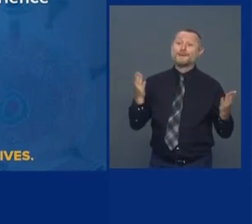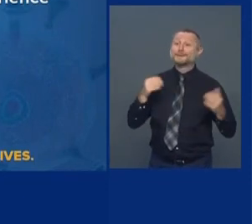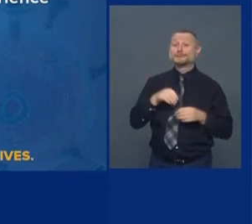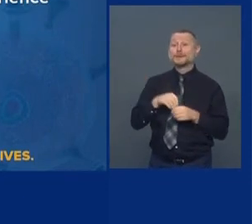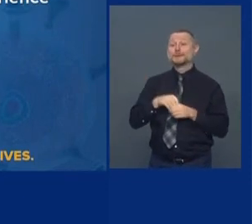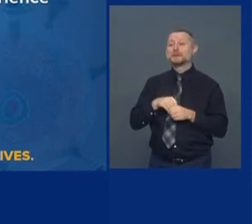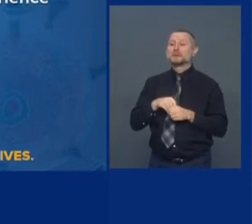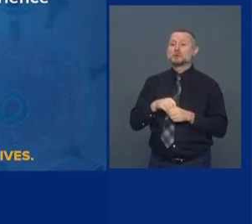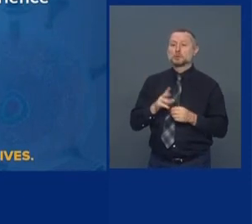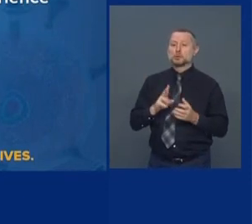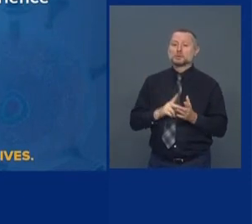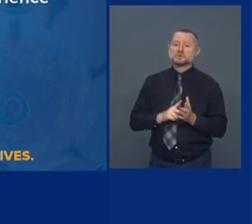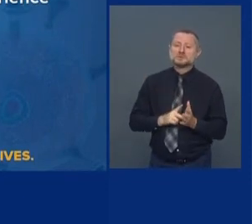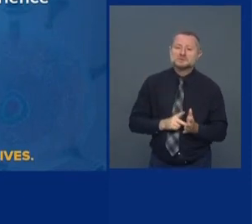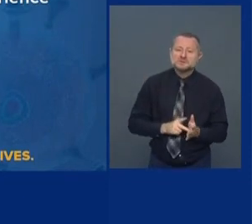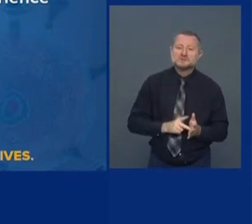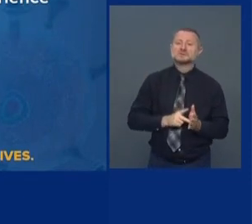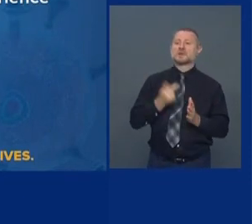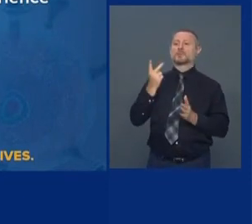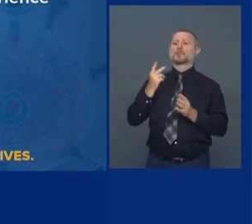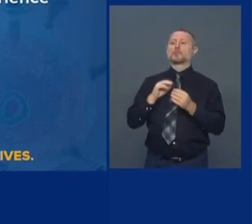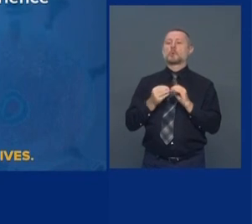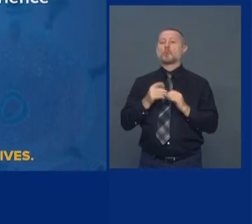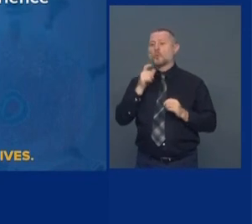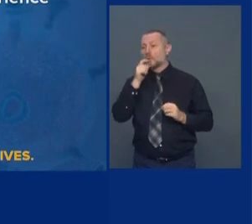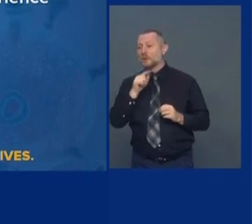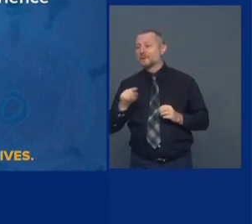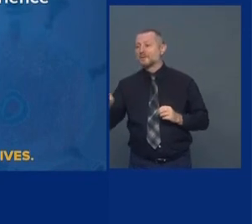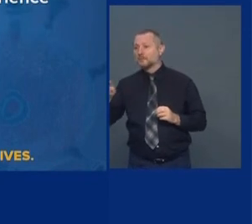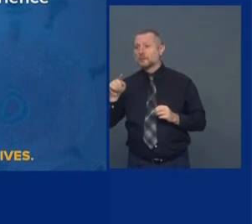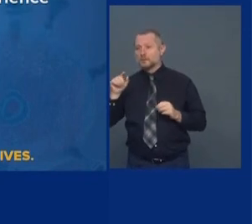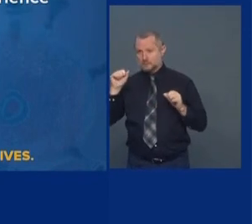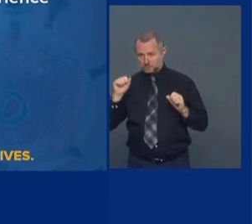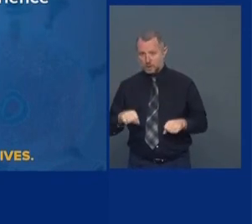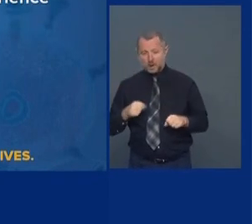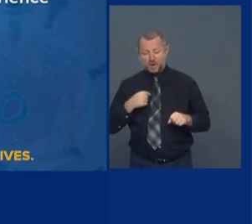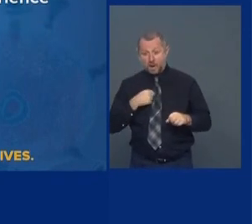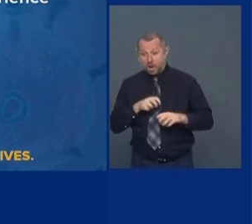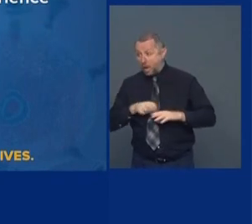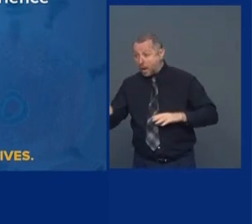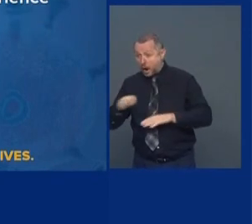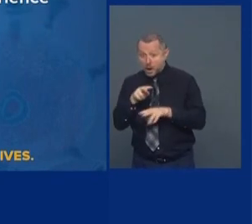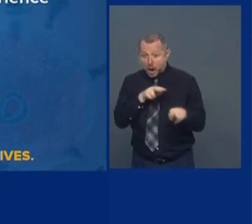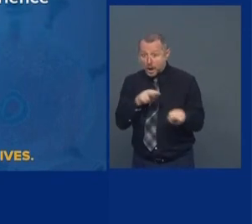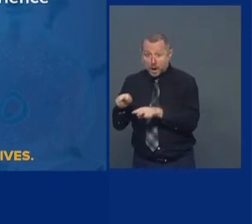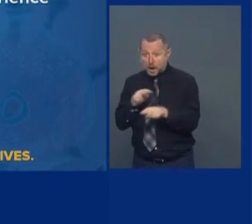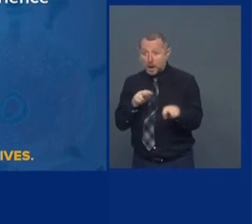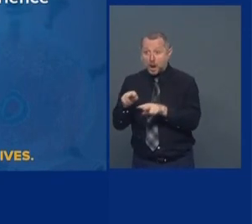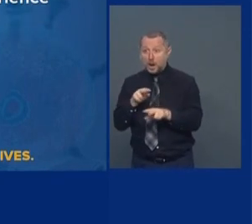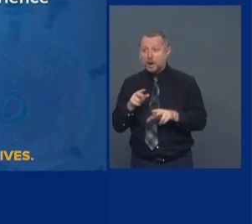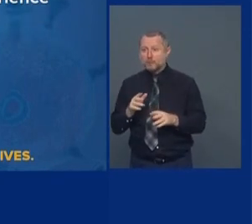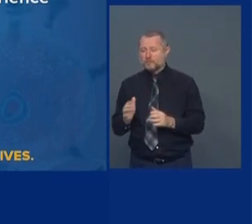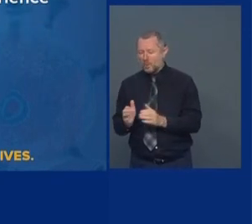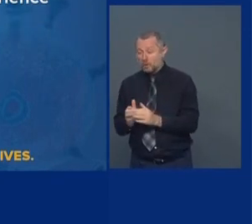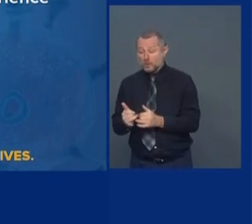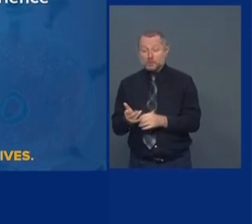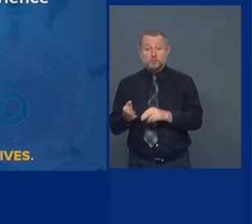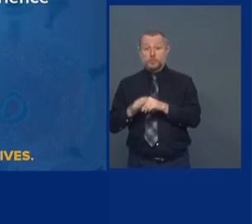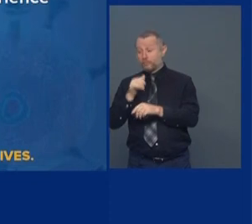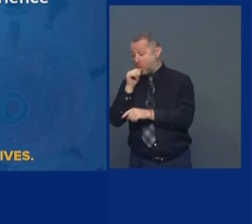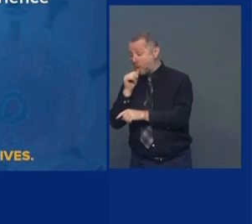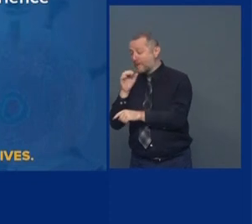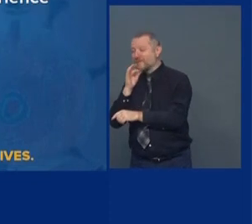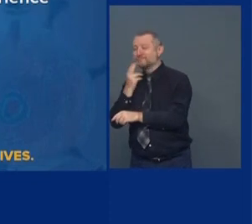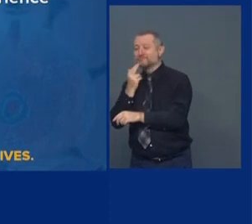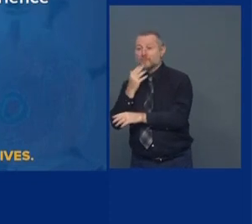number of places that you're going to have to monitor. There would be about another 10,000